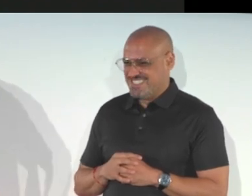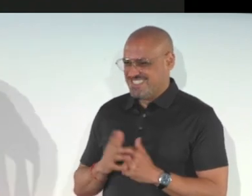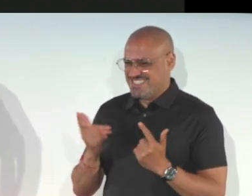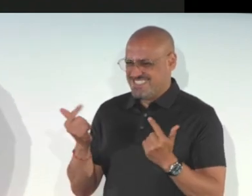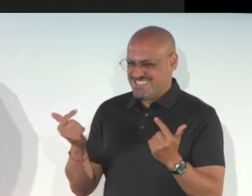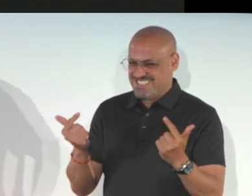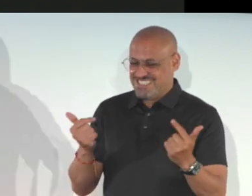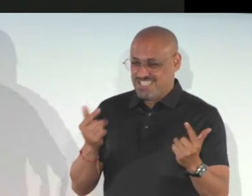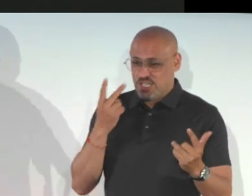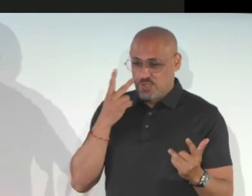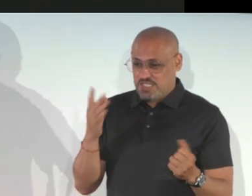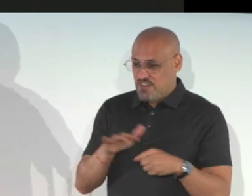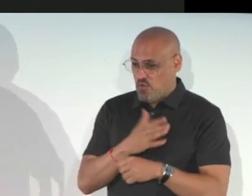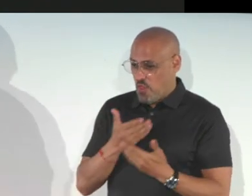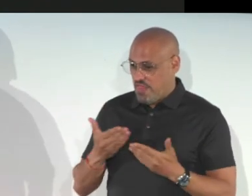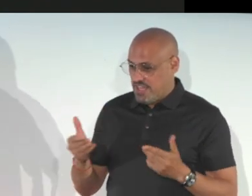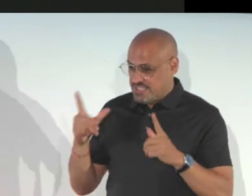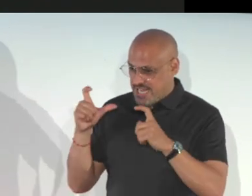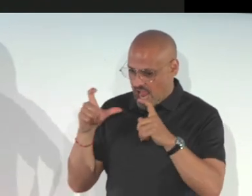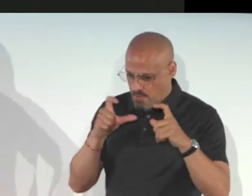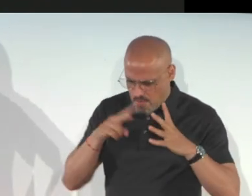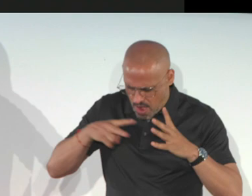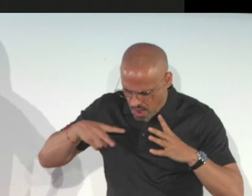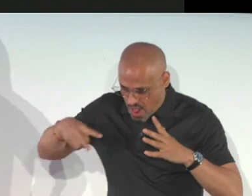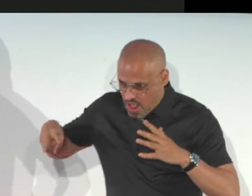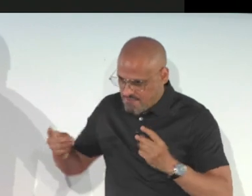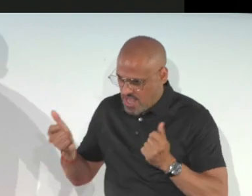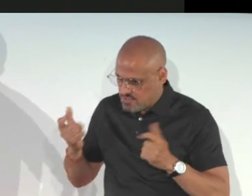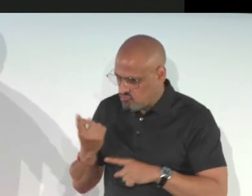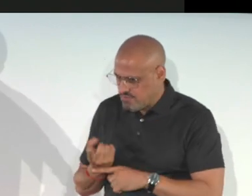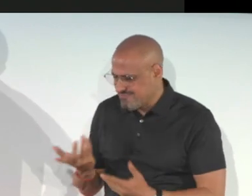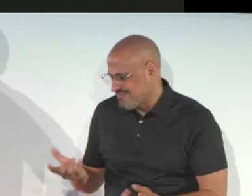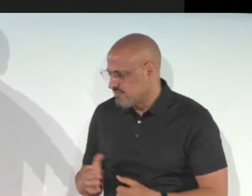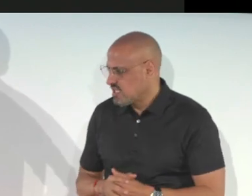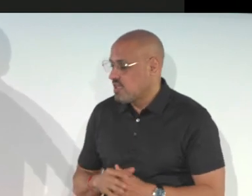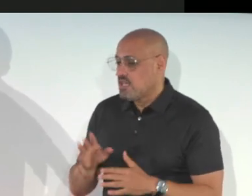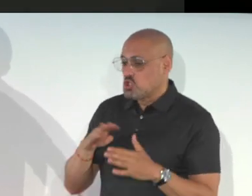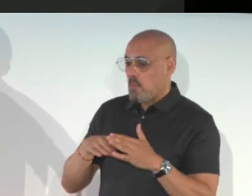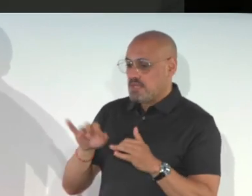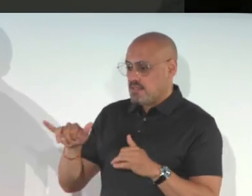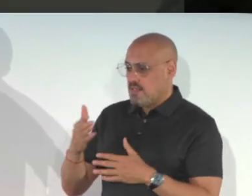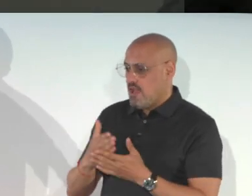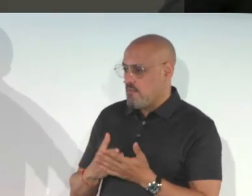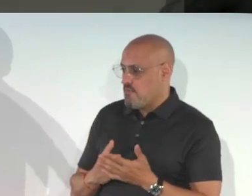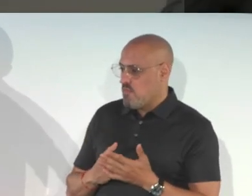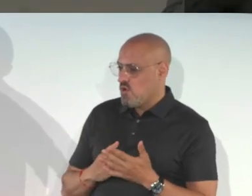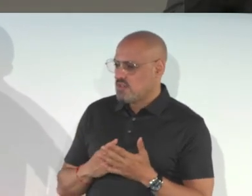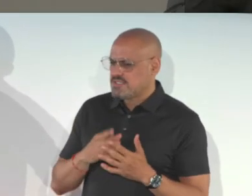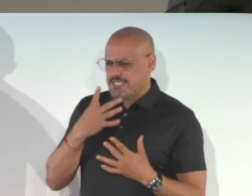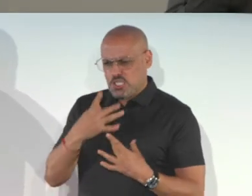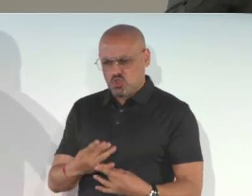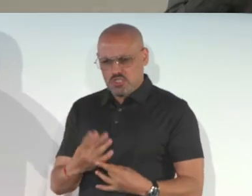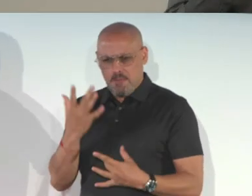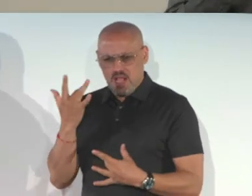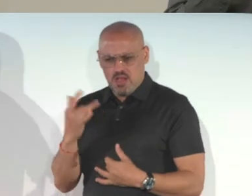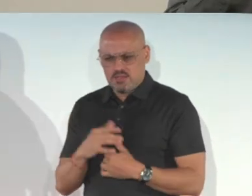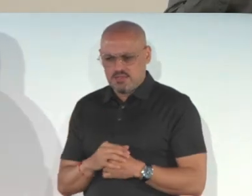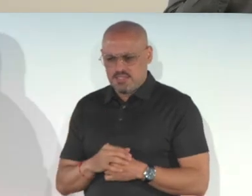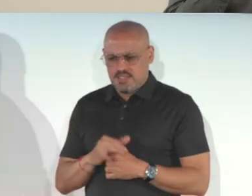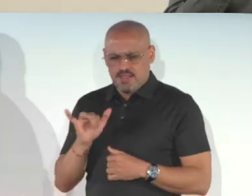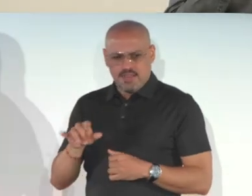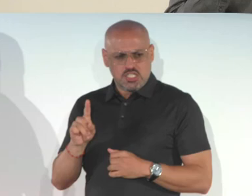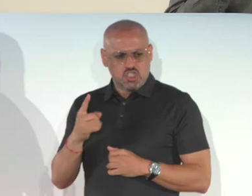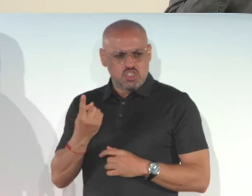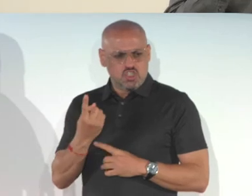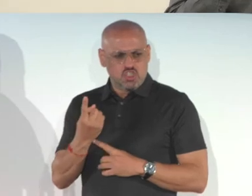You see the bumping of the camera there. So basically that part is very interesting because this is